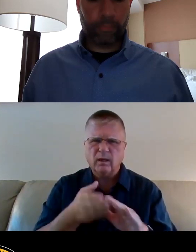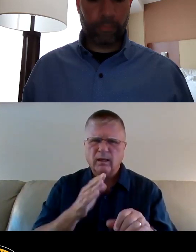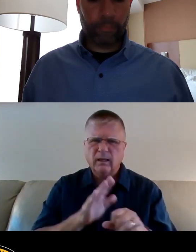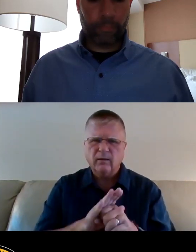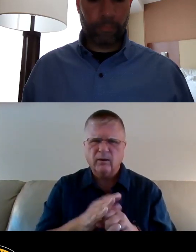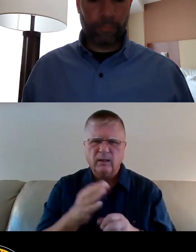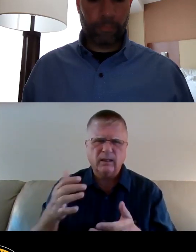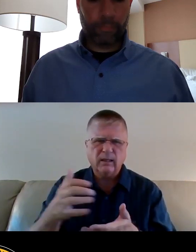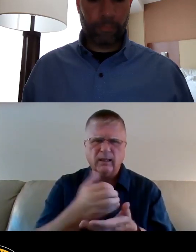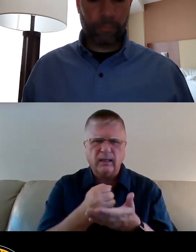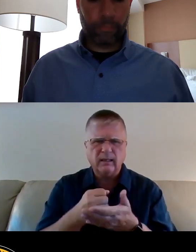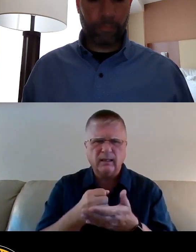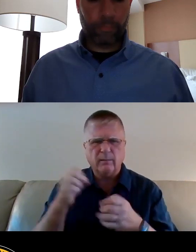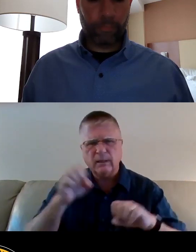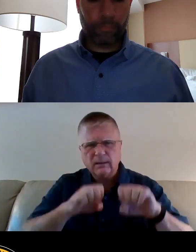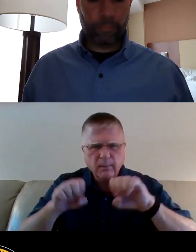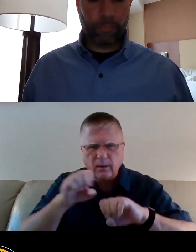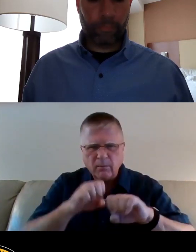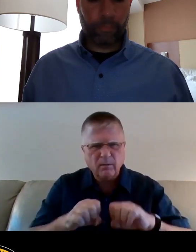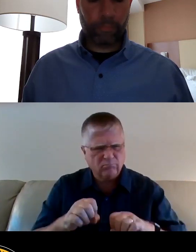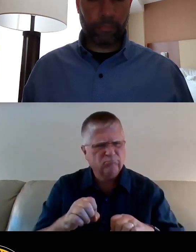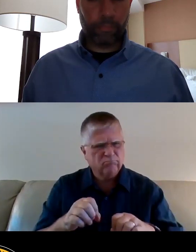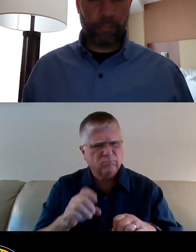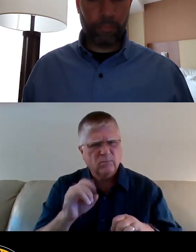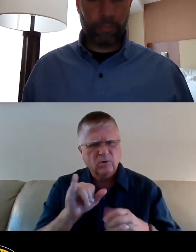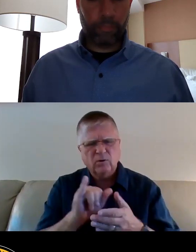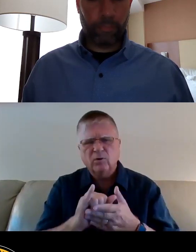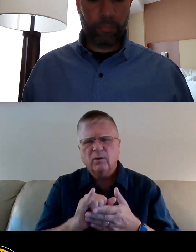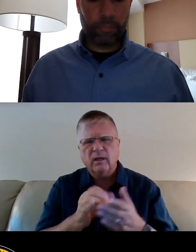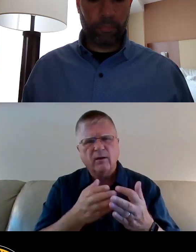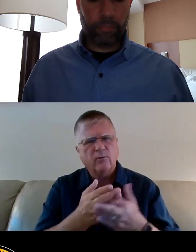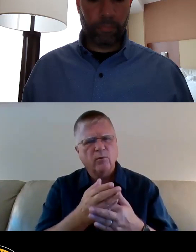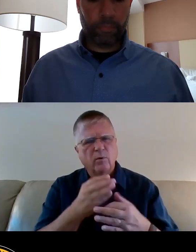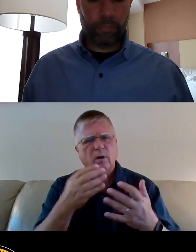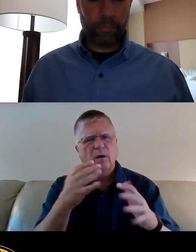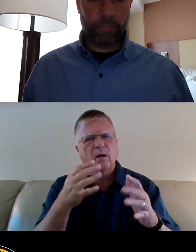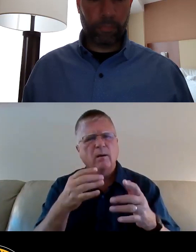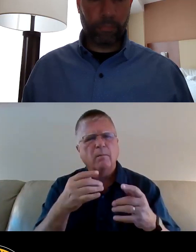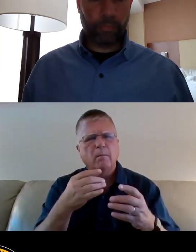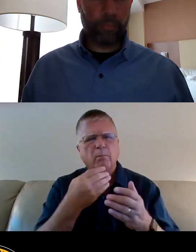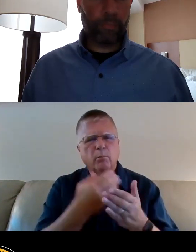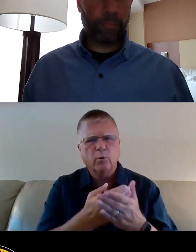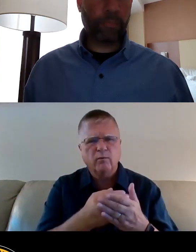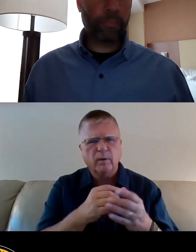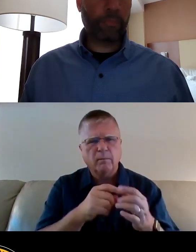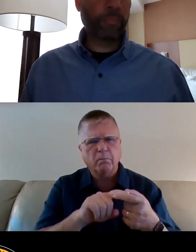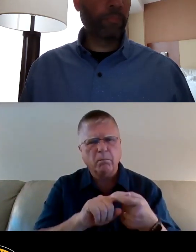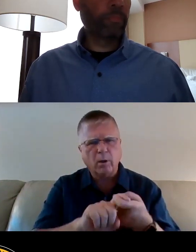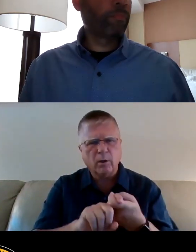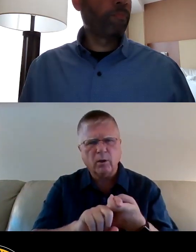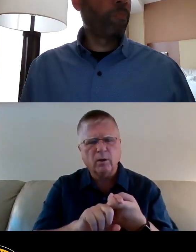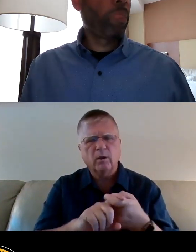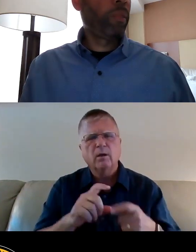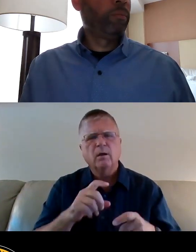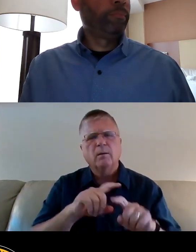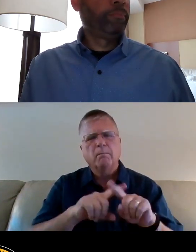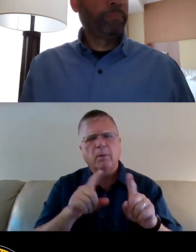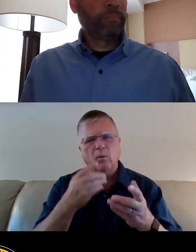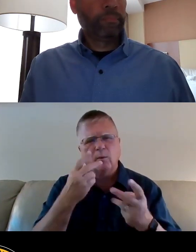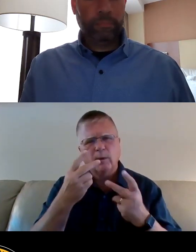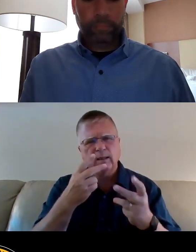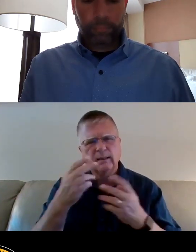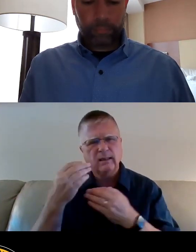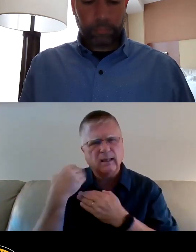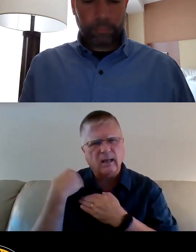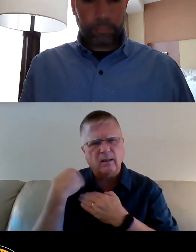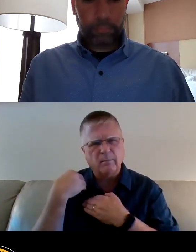please do so or through a proven partner. But we want to see some accountability for where a lot of this money